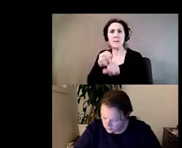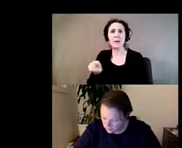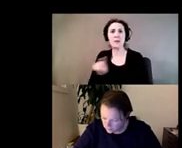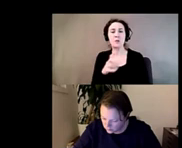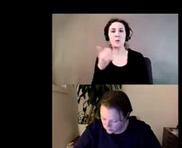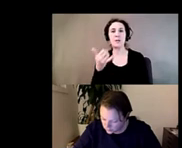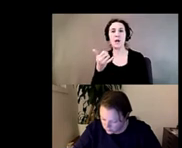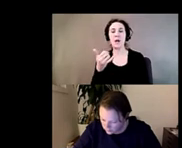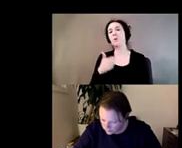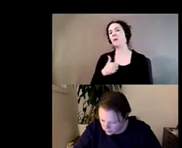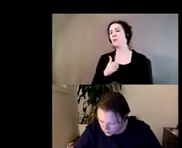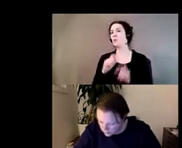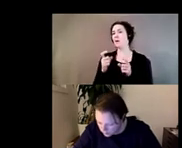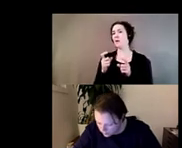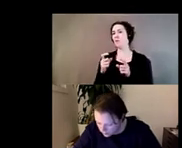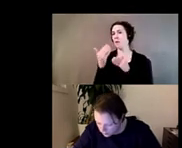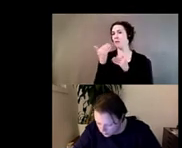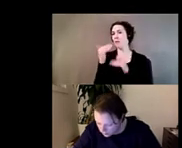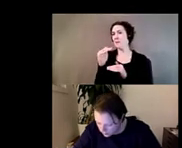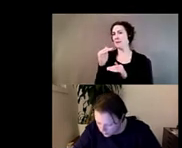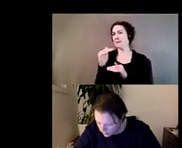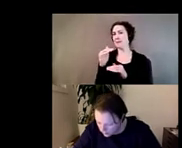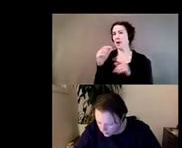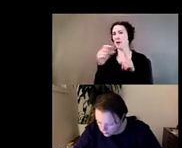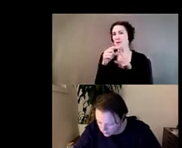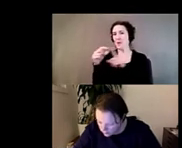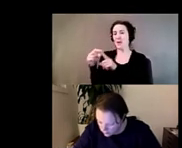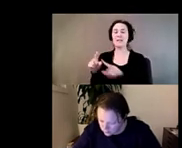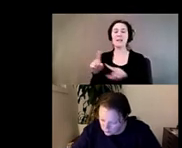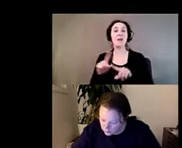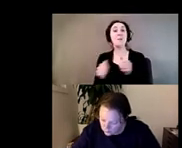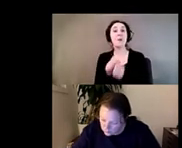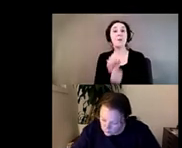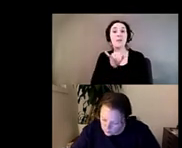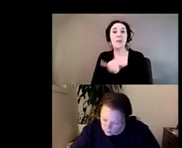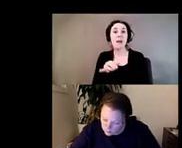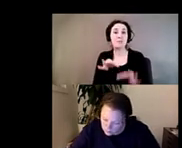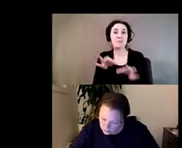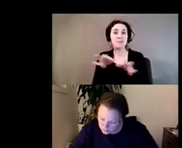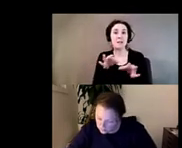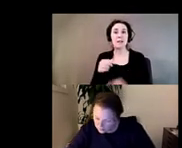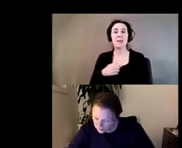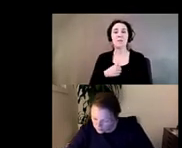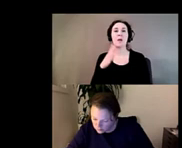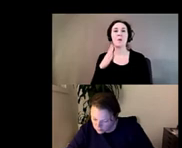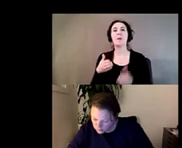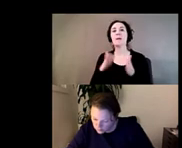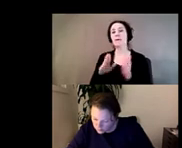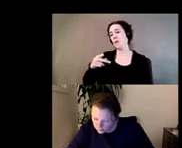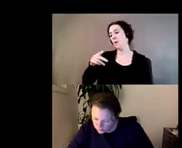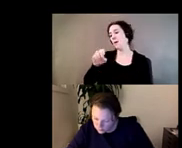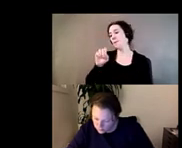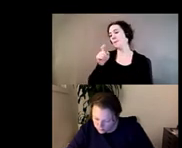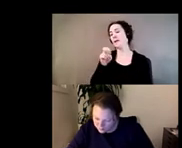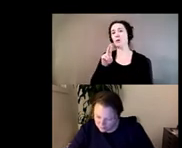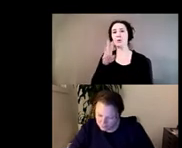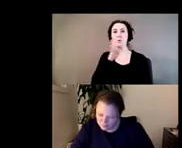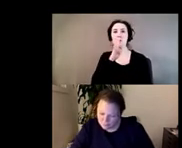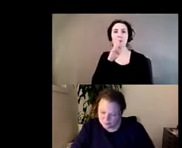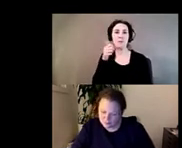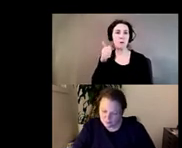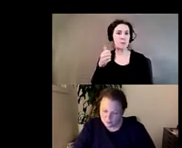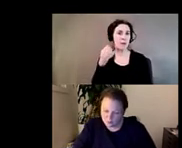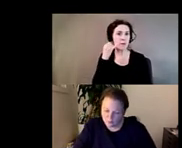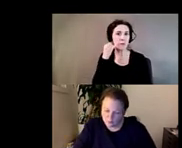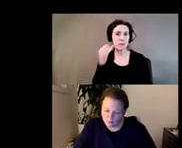of sorts so with that I'm going to enable Peter's microphone so he can chime in with some